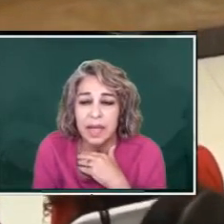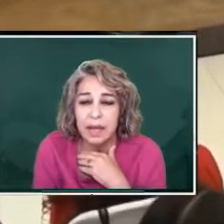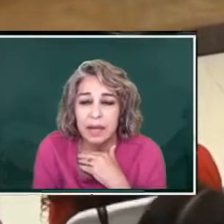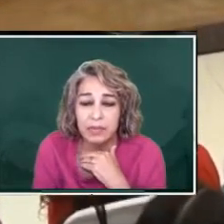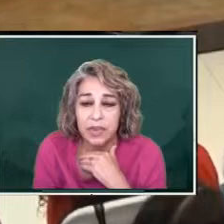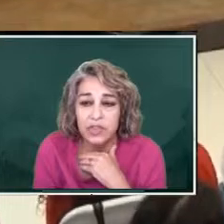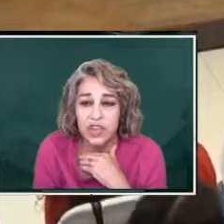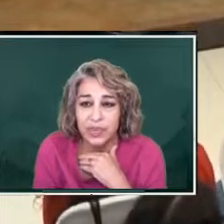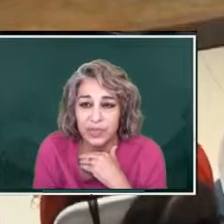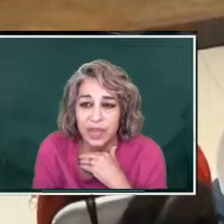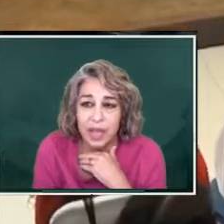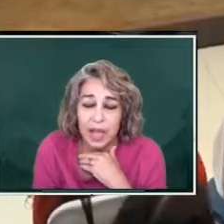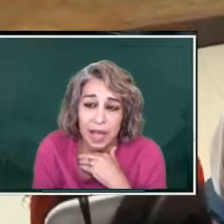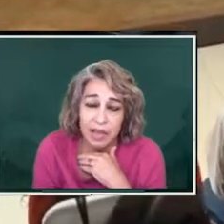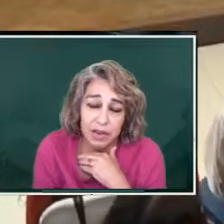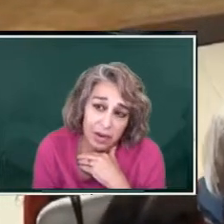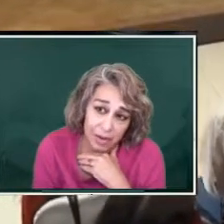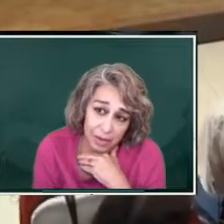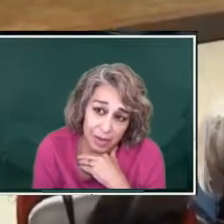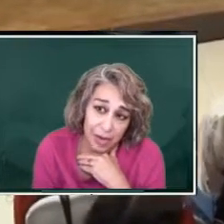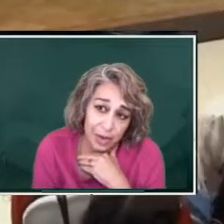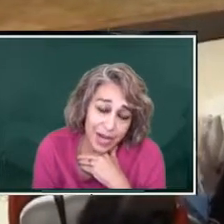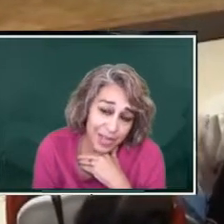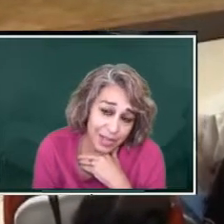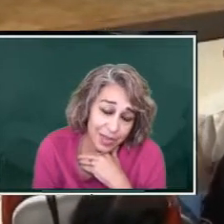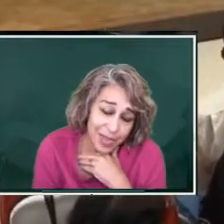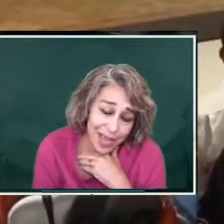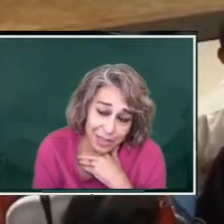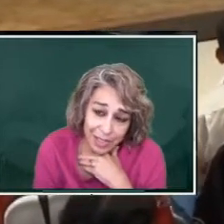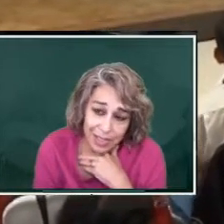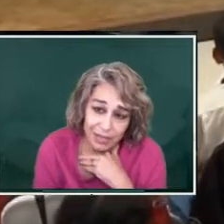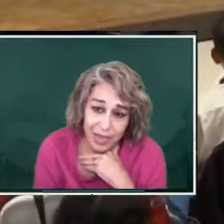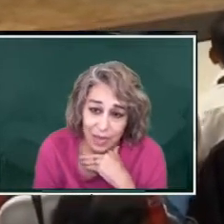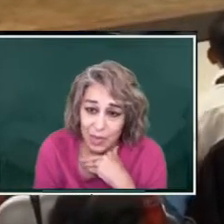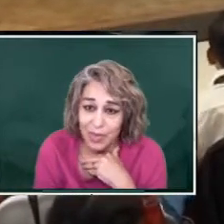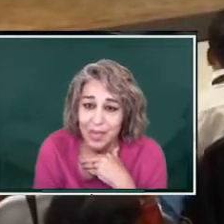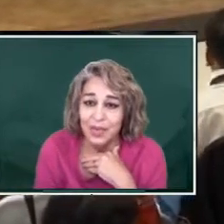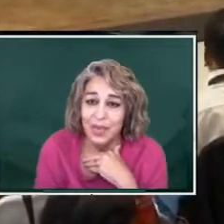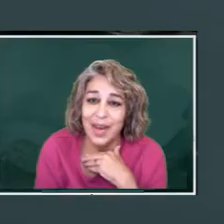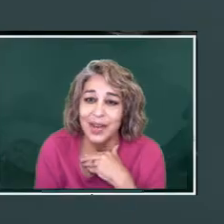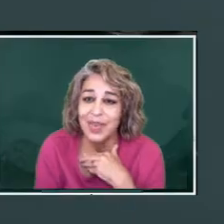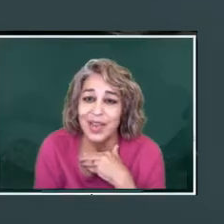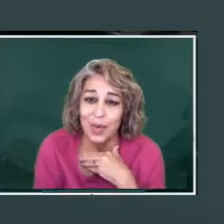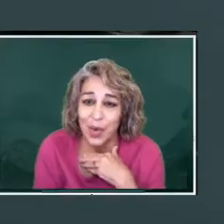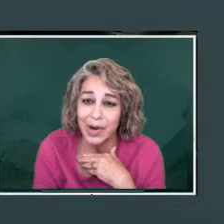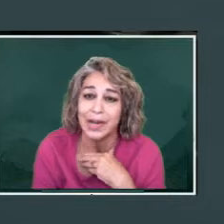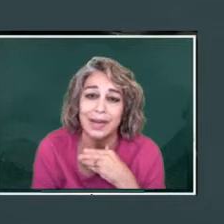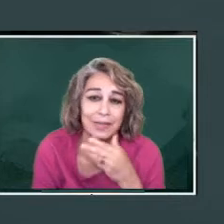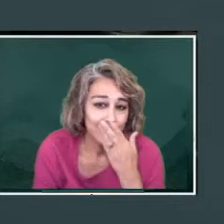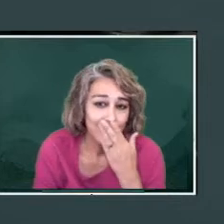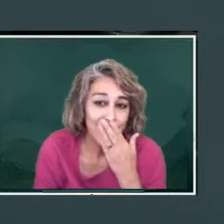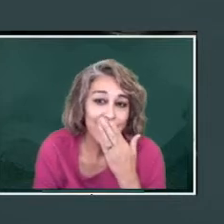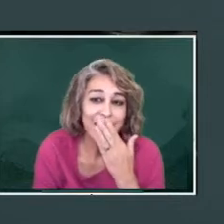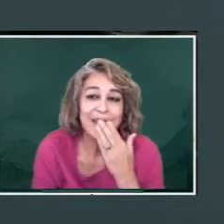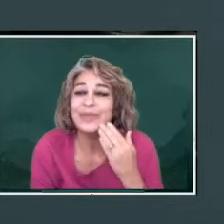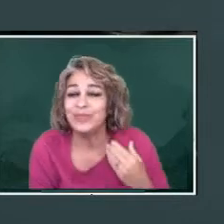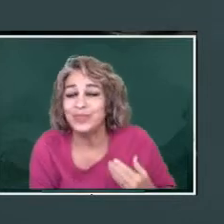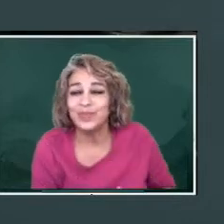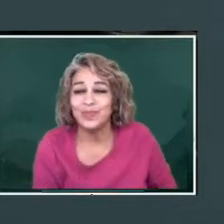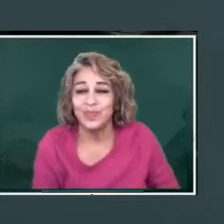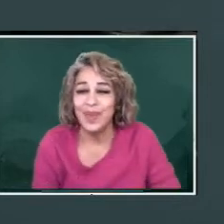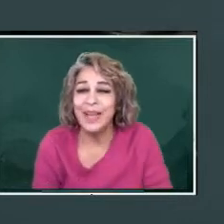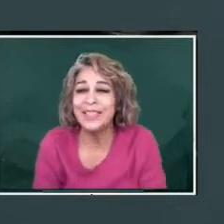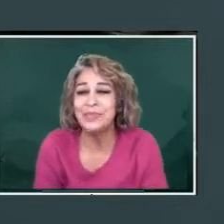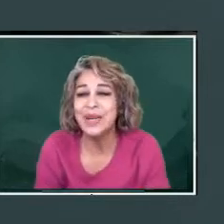uh, creating the future. And there are already thousands of youth in Durango that are work, working